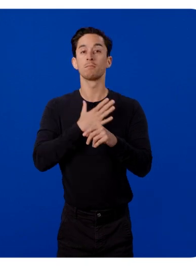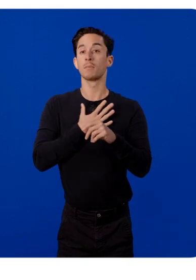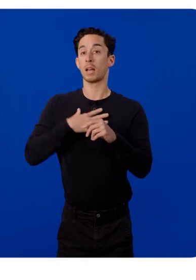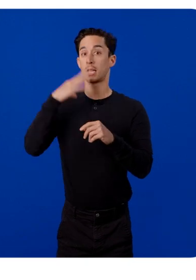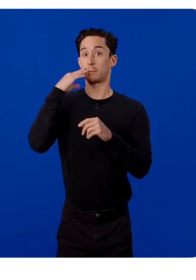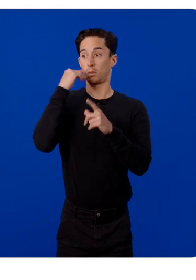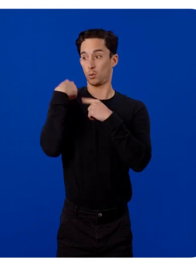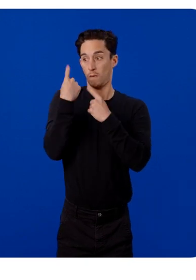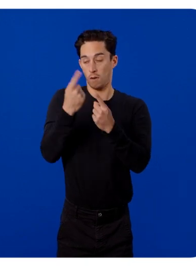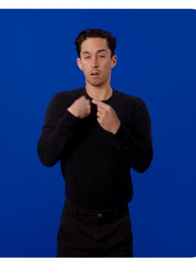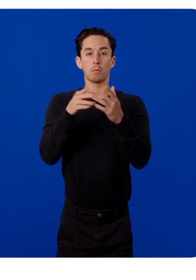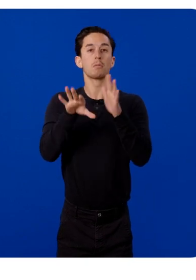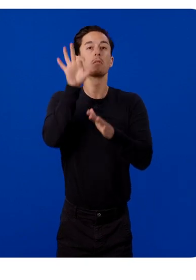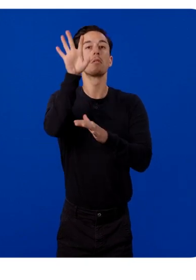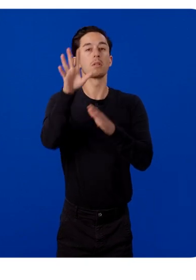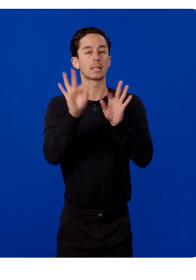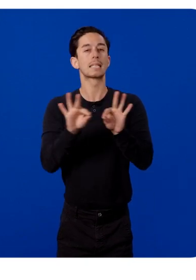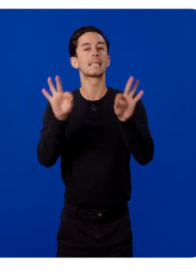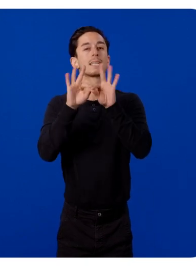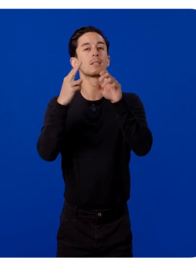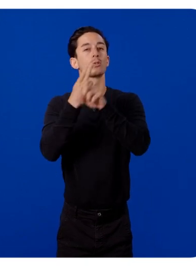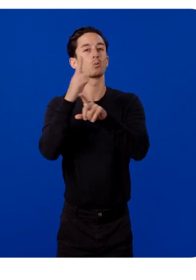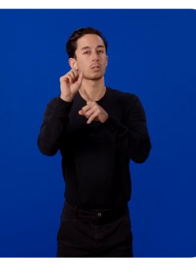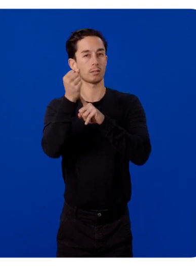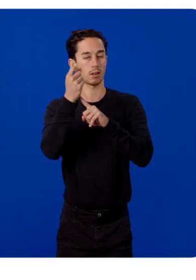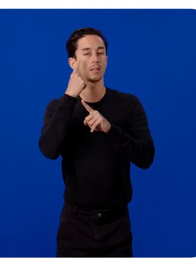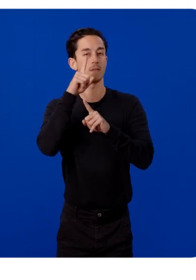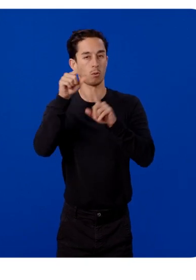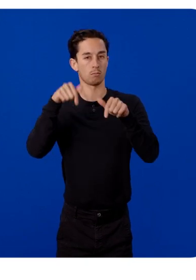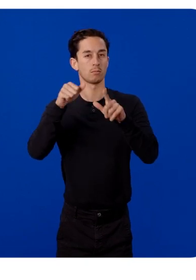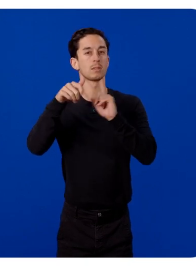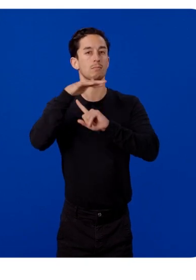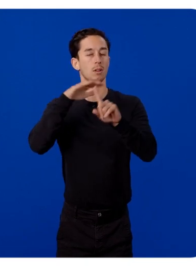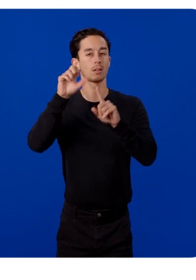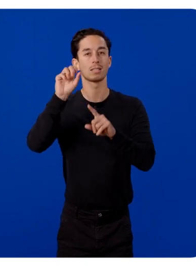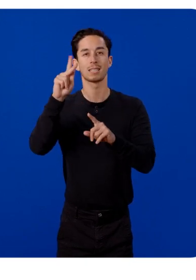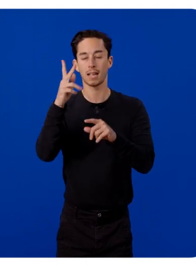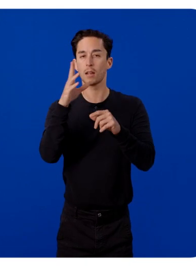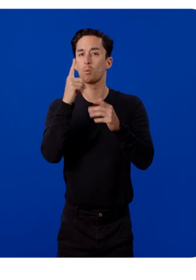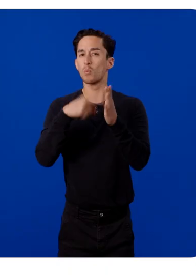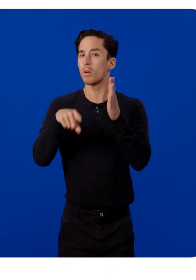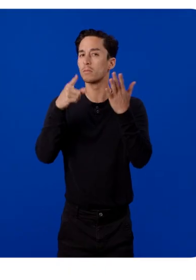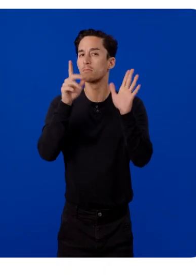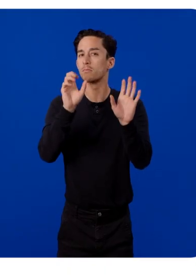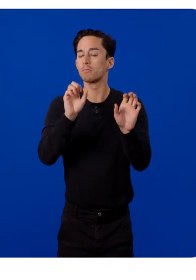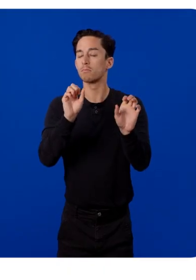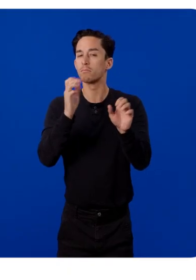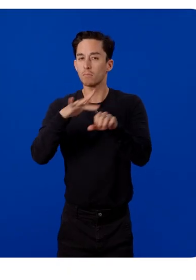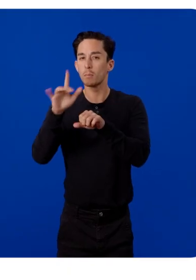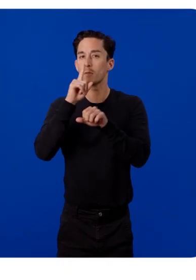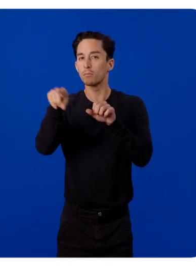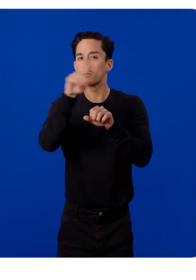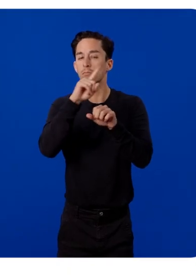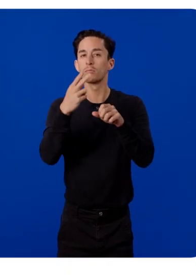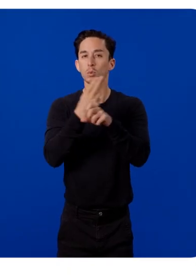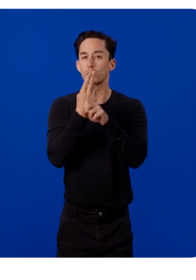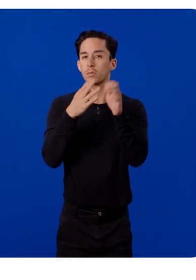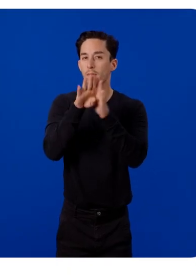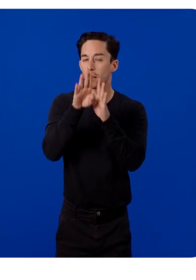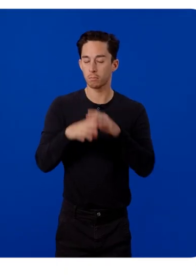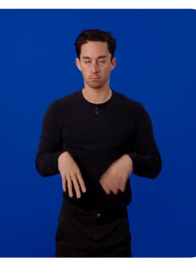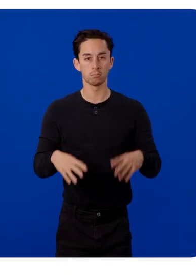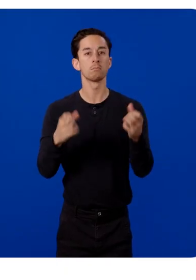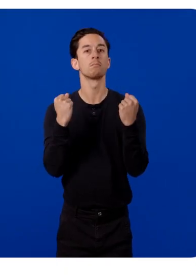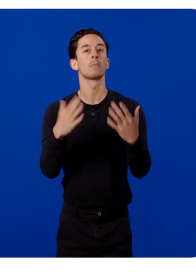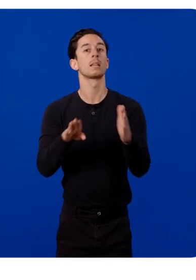experiences, I'd like to share some of the key use cases being built with Spatial SDK and the capabilities available to you. First,